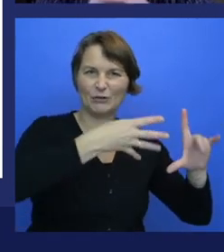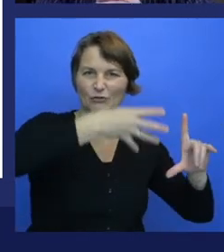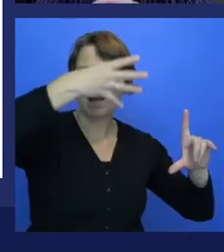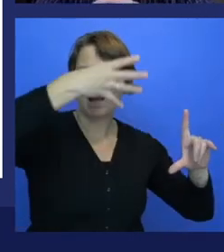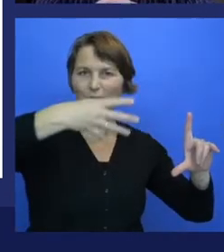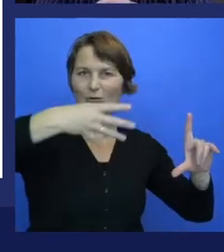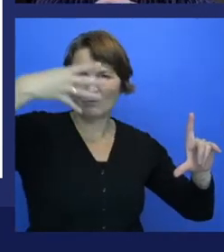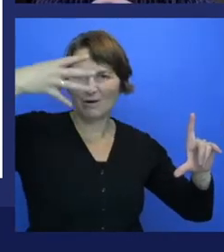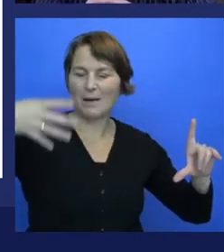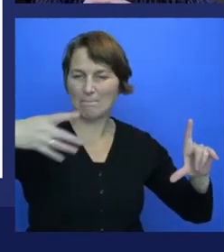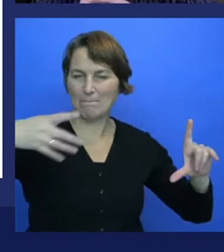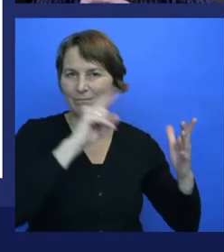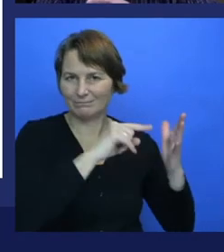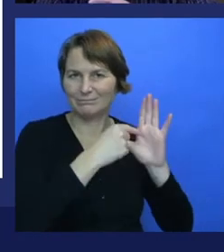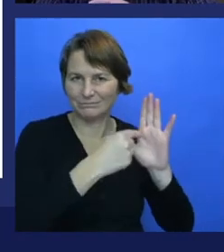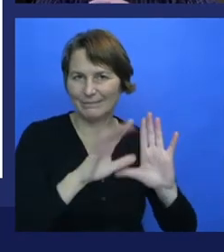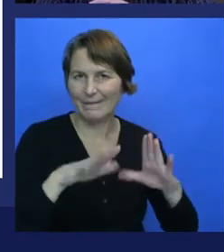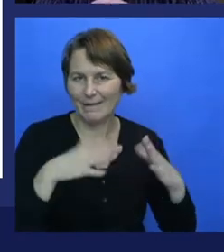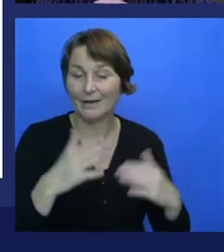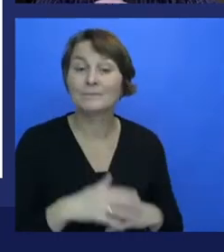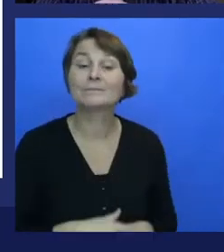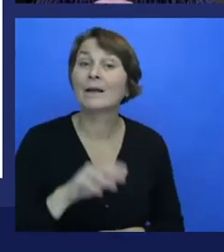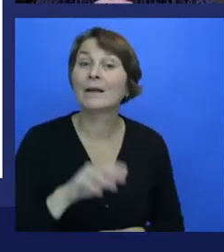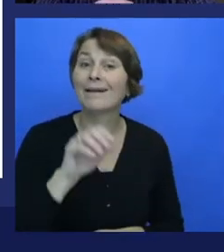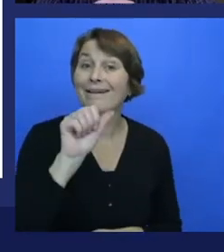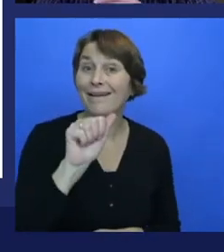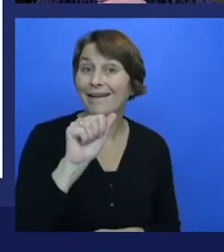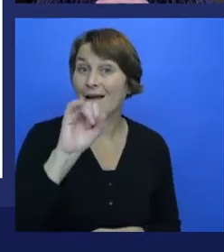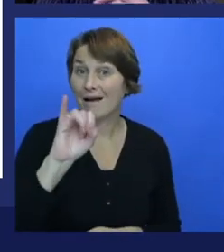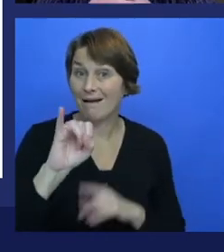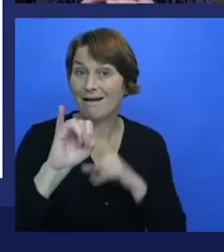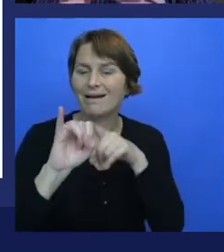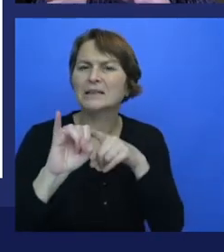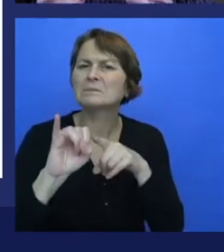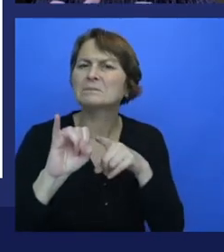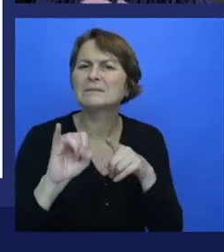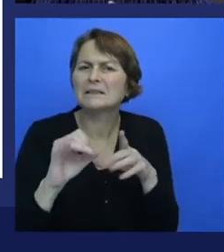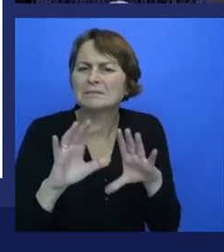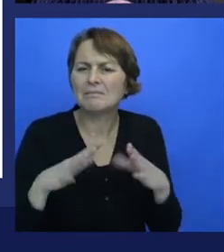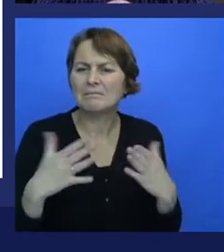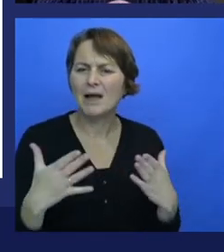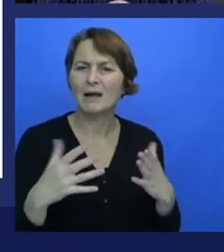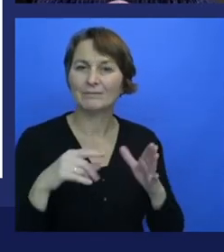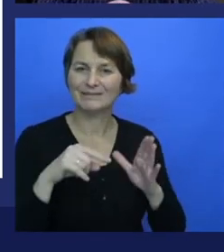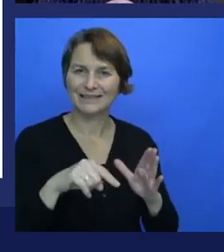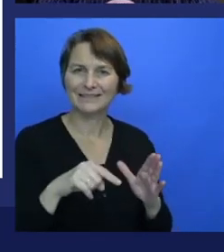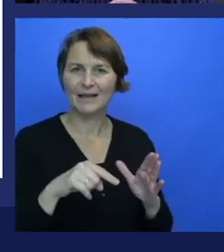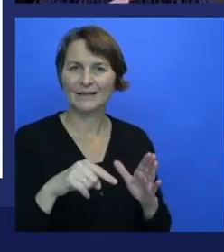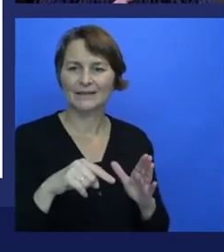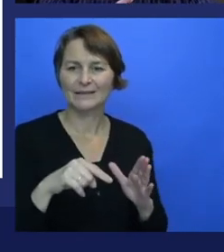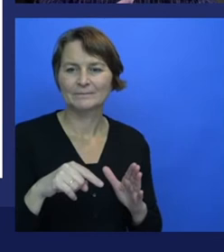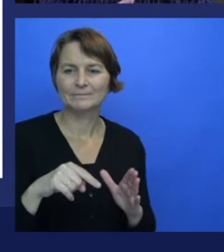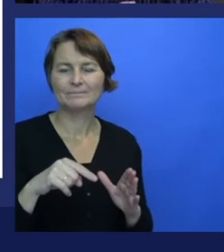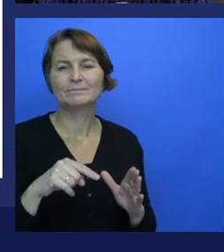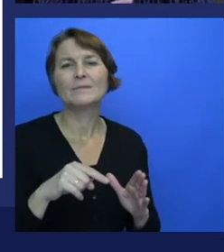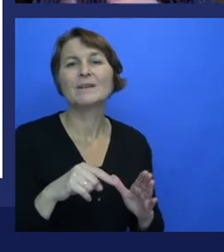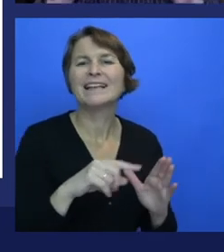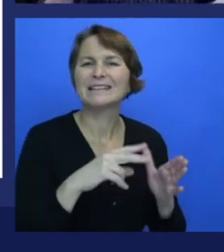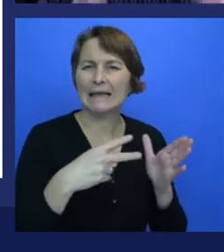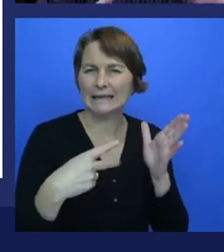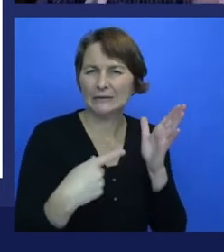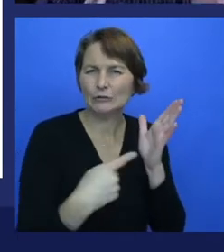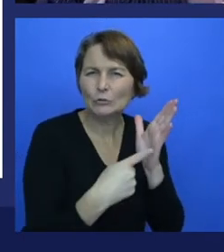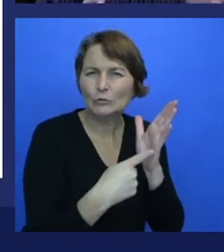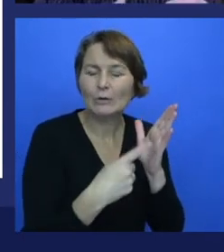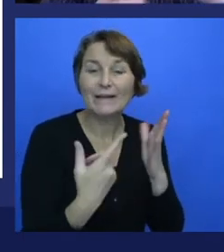Artificial intelligence seems to be the name of a technology that when it is in its immature state, or rather, when it doesn't work. The moment